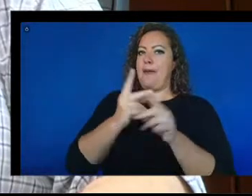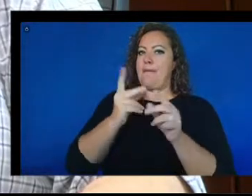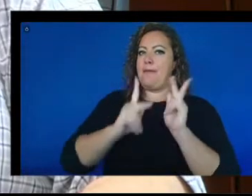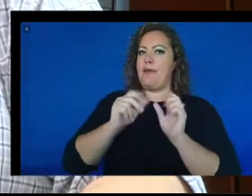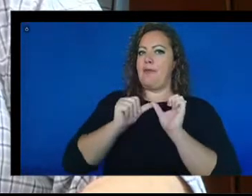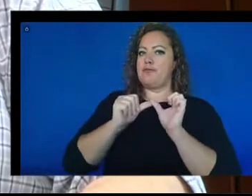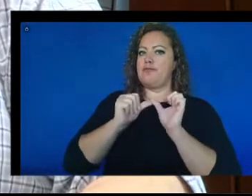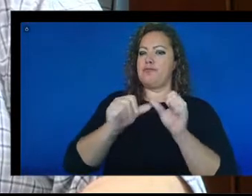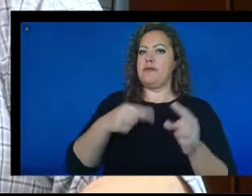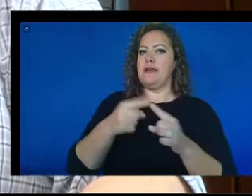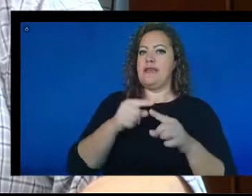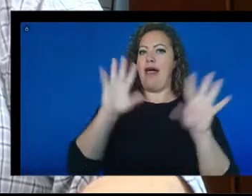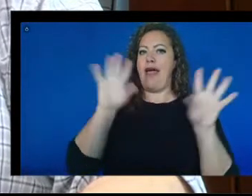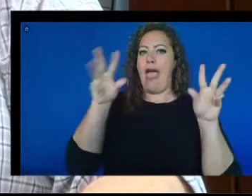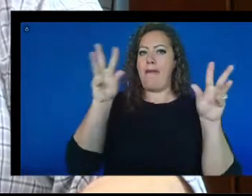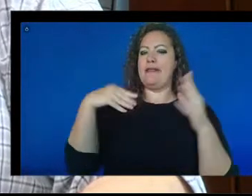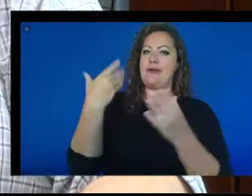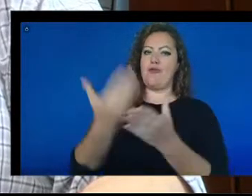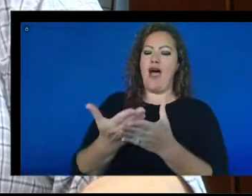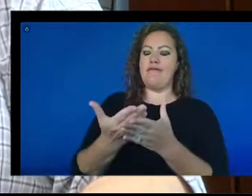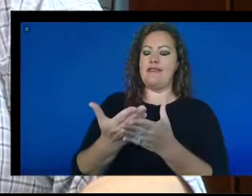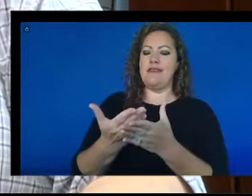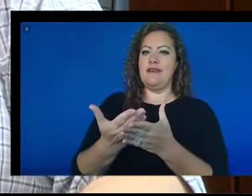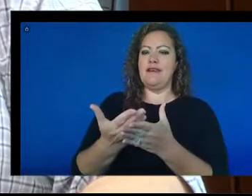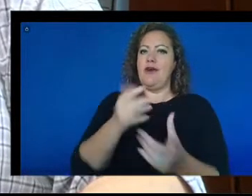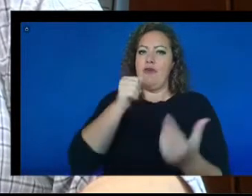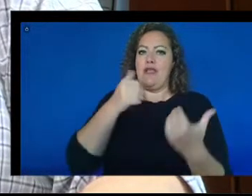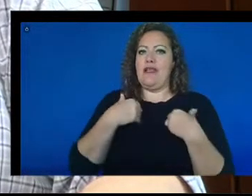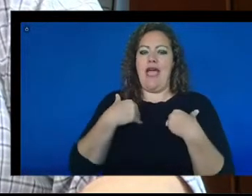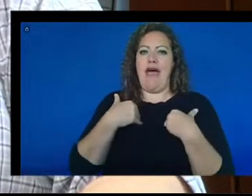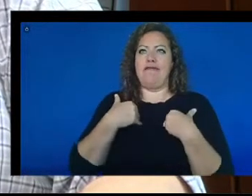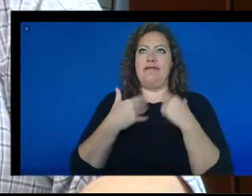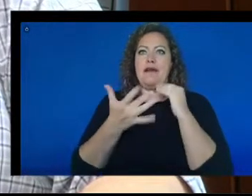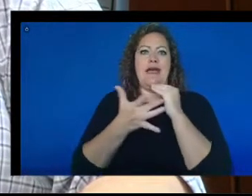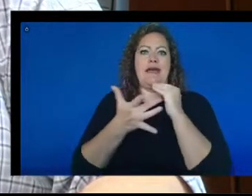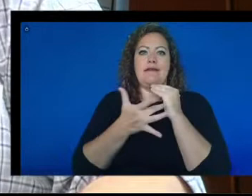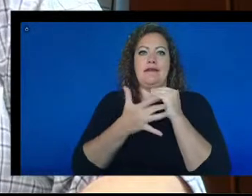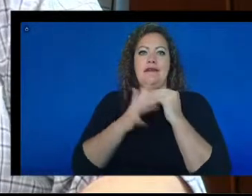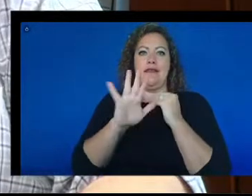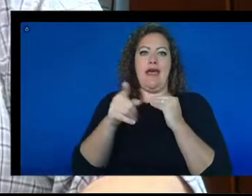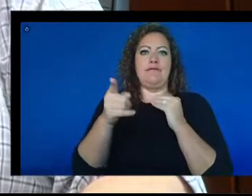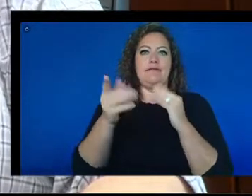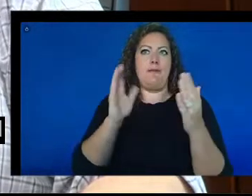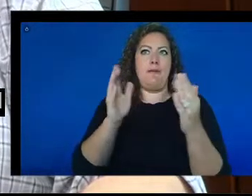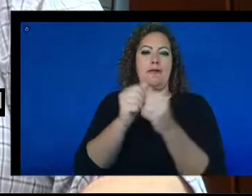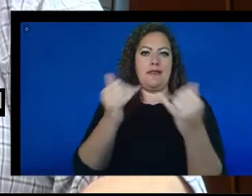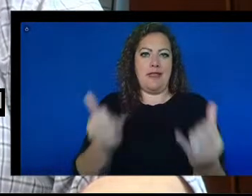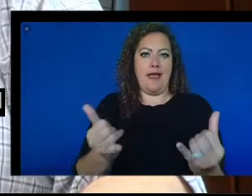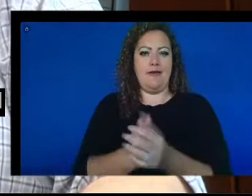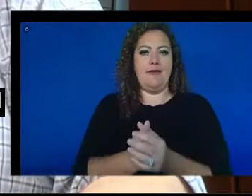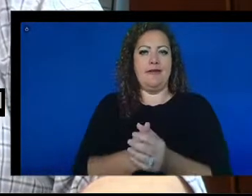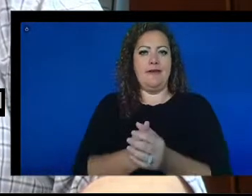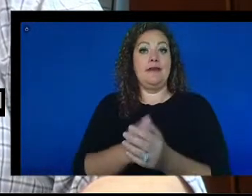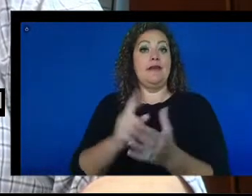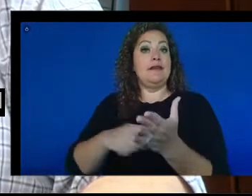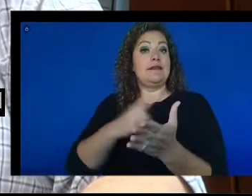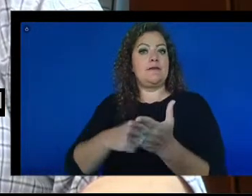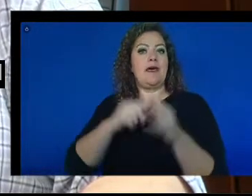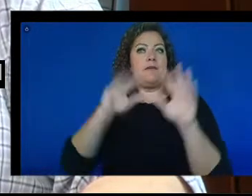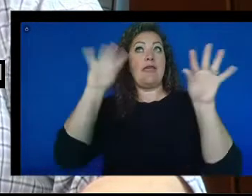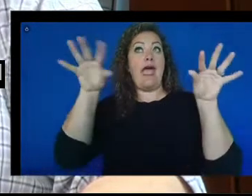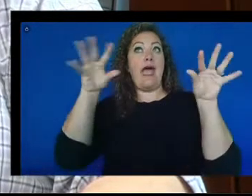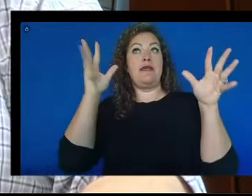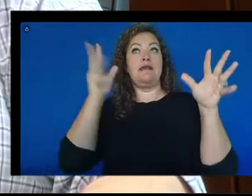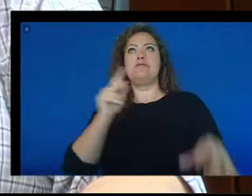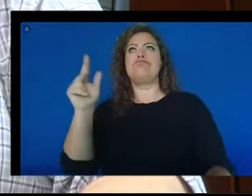the ambulance arrived. We did not have all the modern technology they have these days. Sometimes the ambulance got lost in the